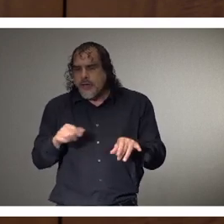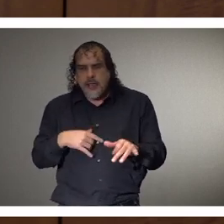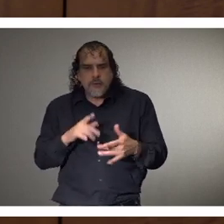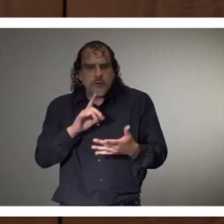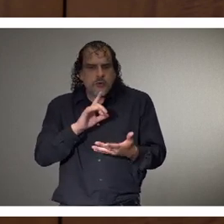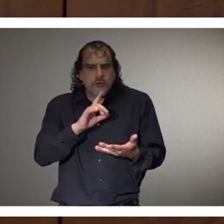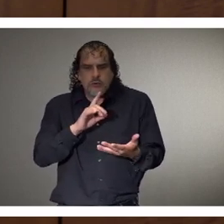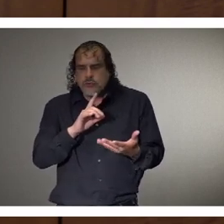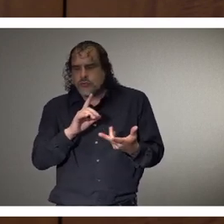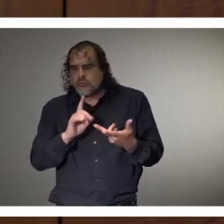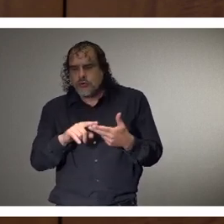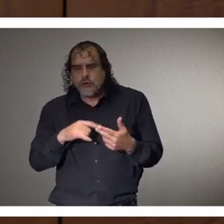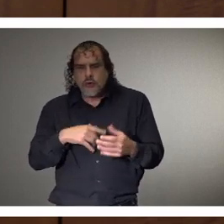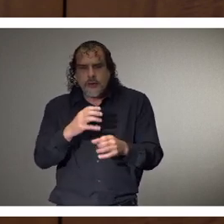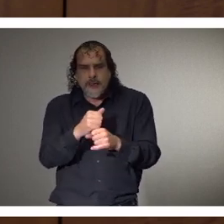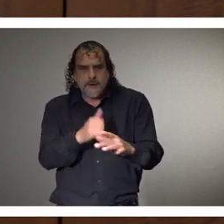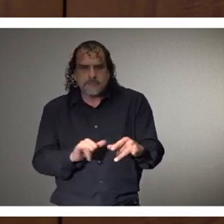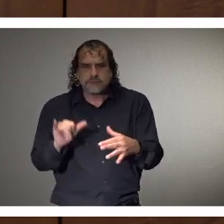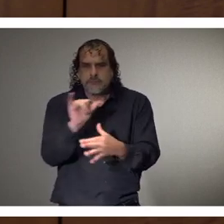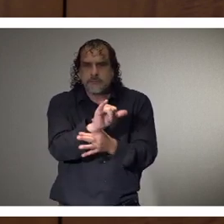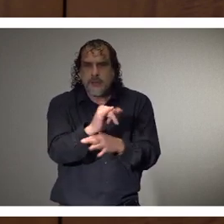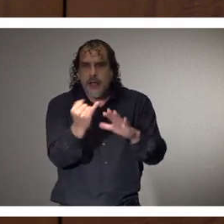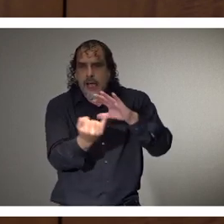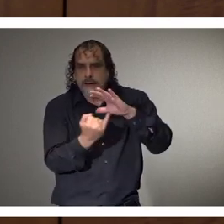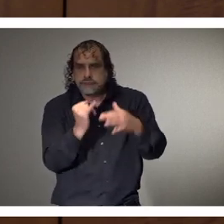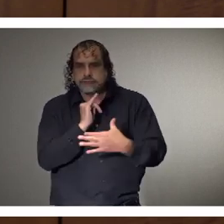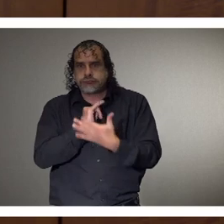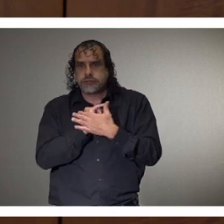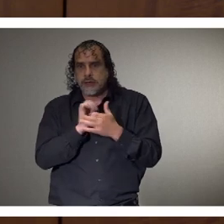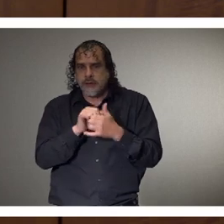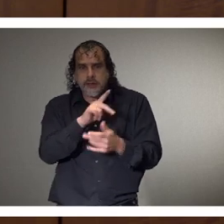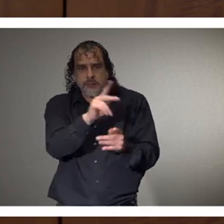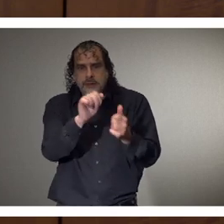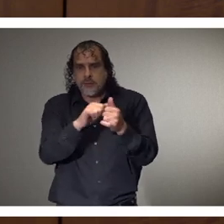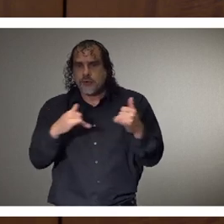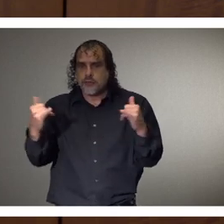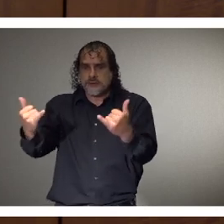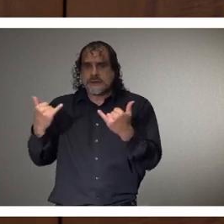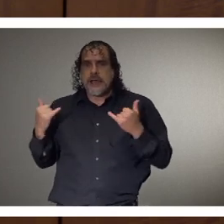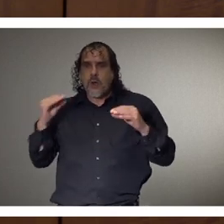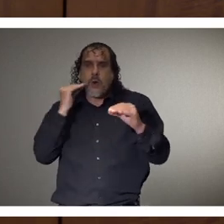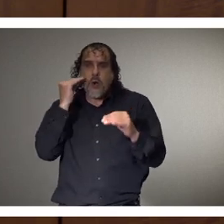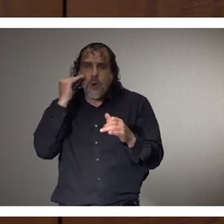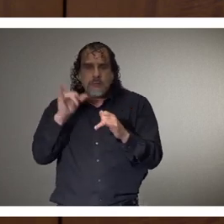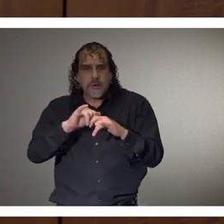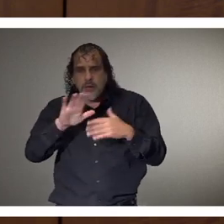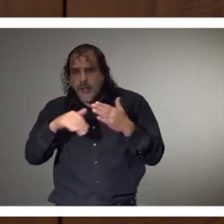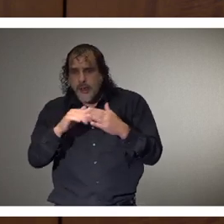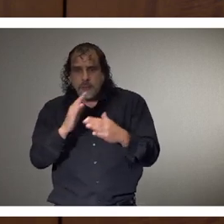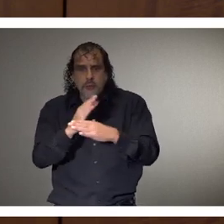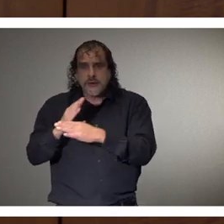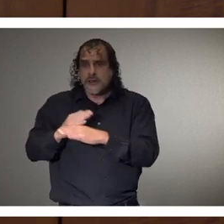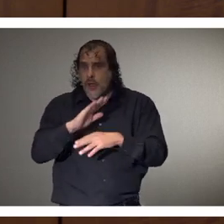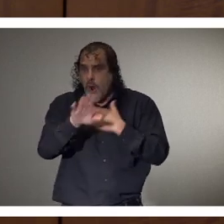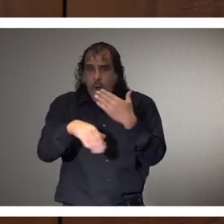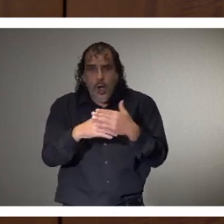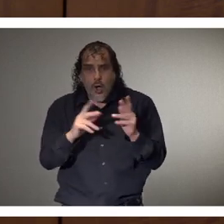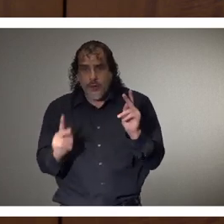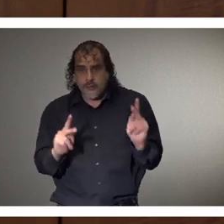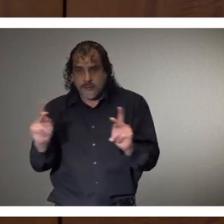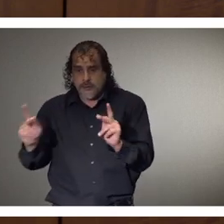um, get those cases isolated, get their contacts quarantined and protect those individuals who are at highest risk.